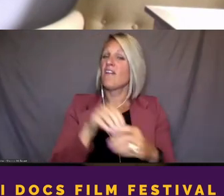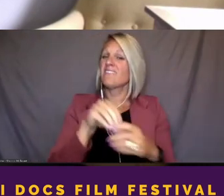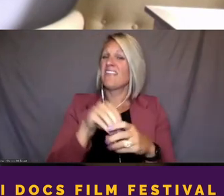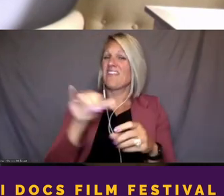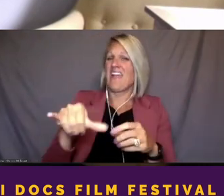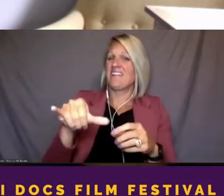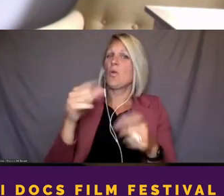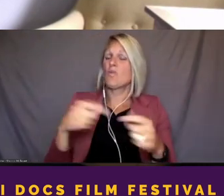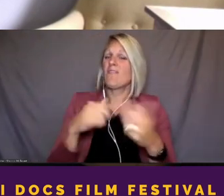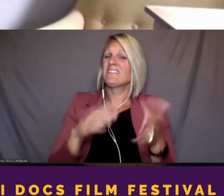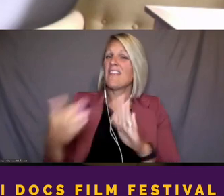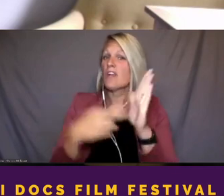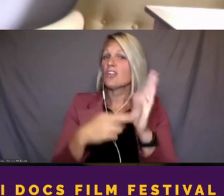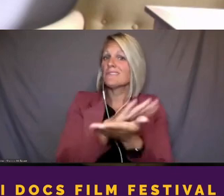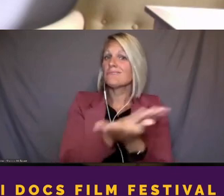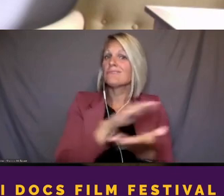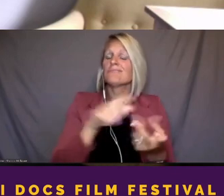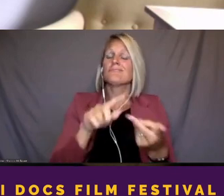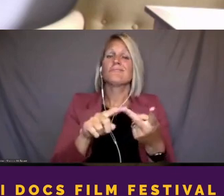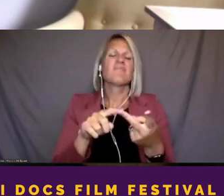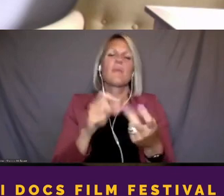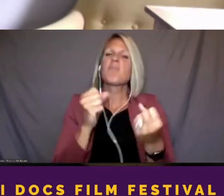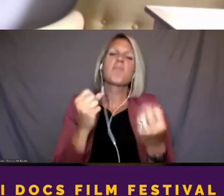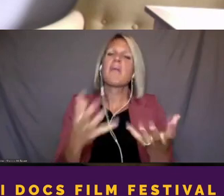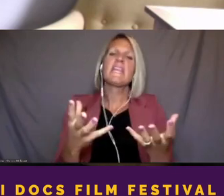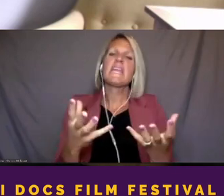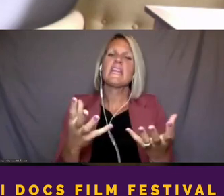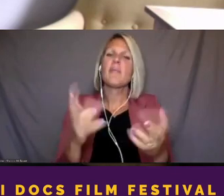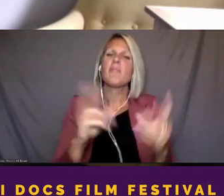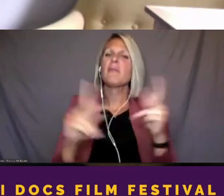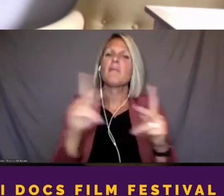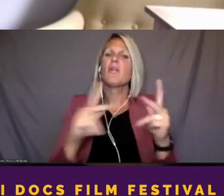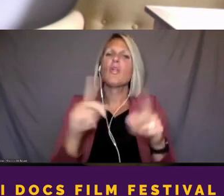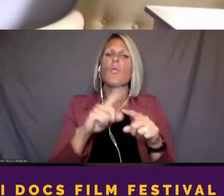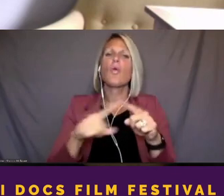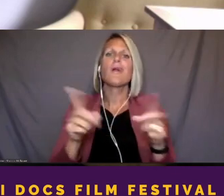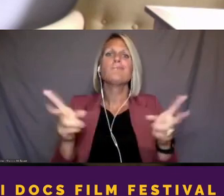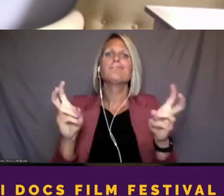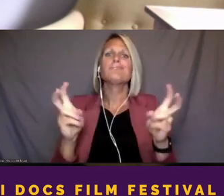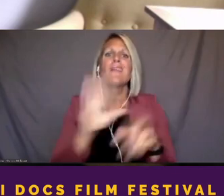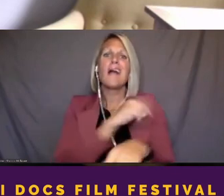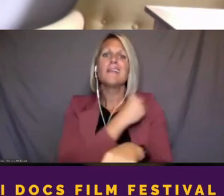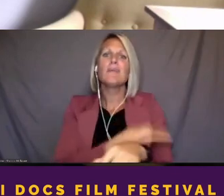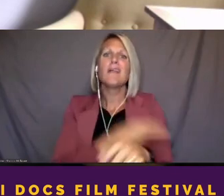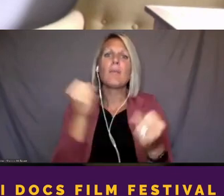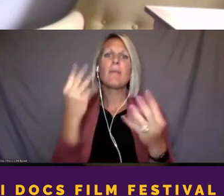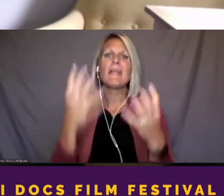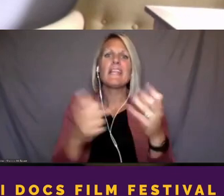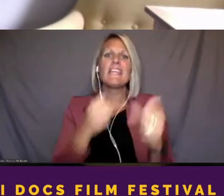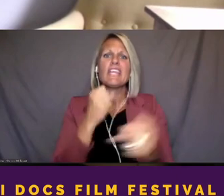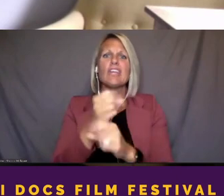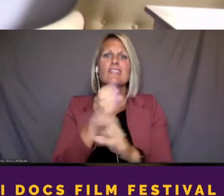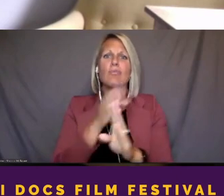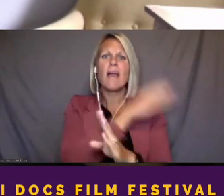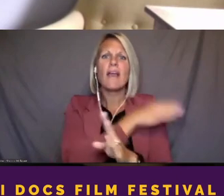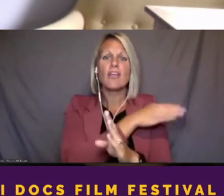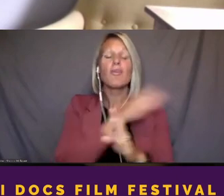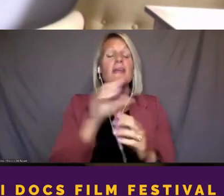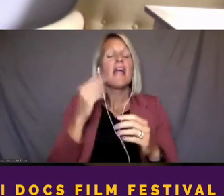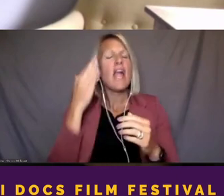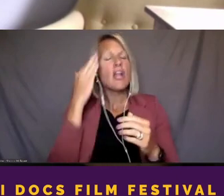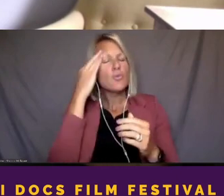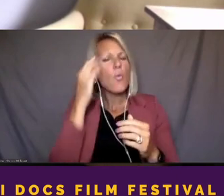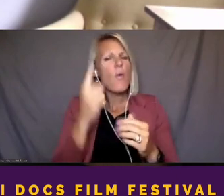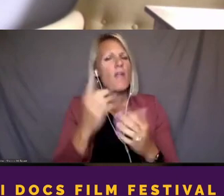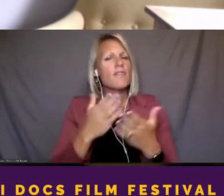a lot of these people had been in the hospital for years prior. And one thing I know that we needed to do that was actually quite tedious that you